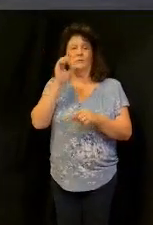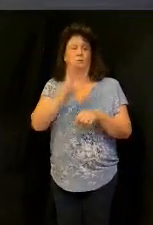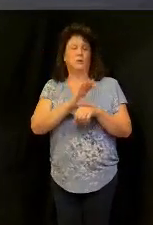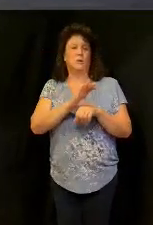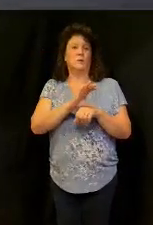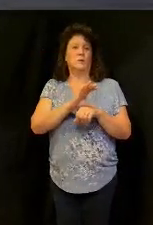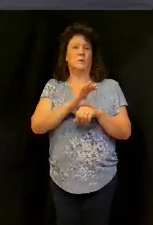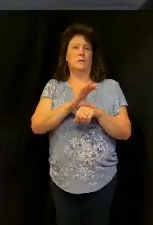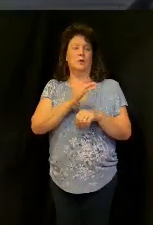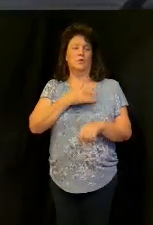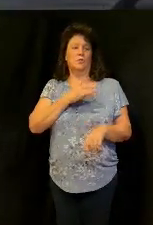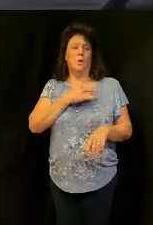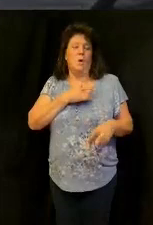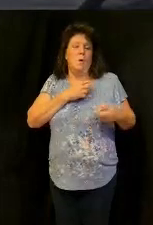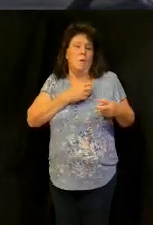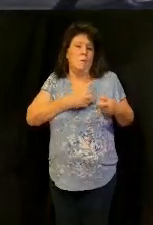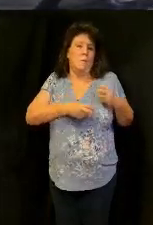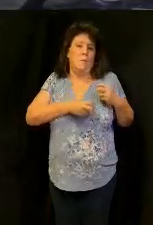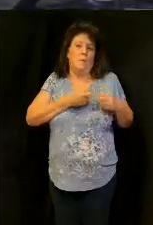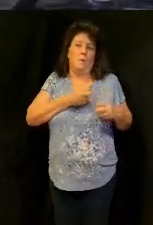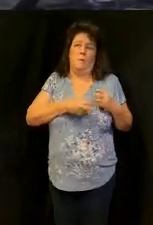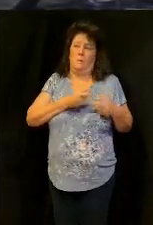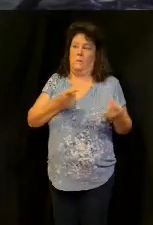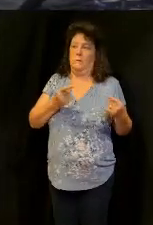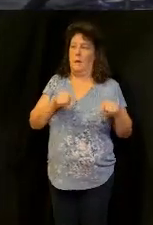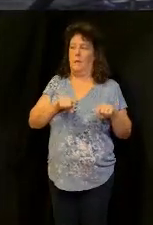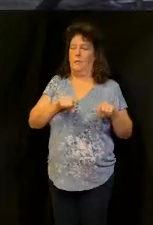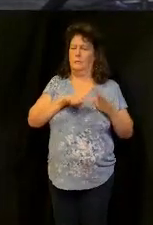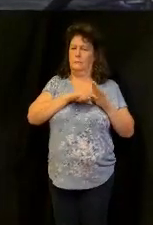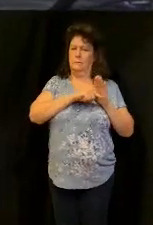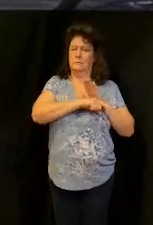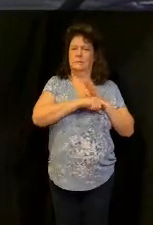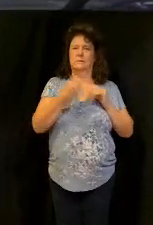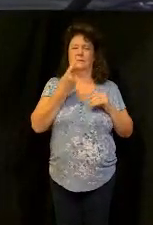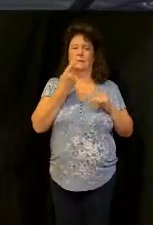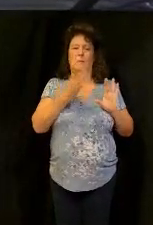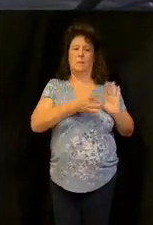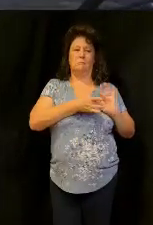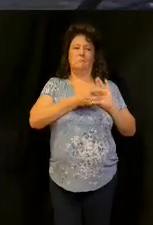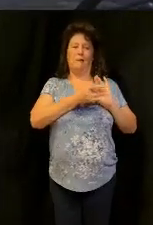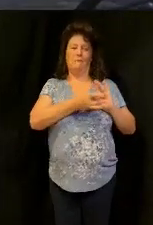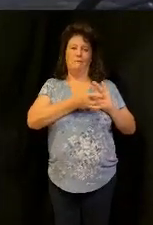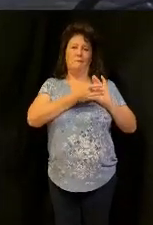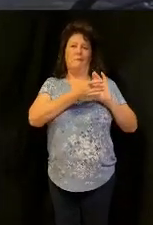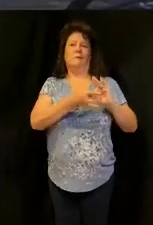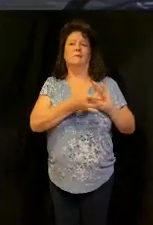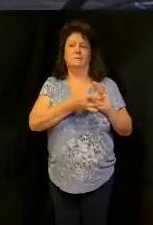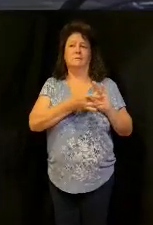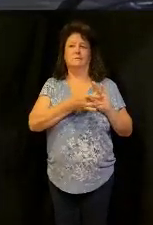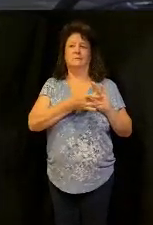it is it's a heart issue that's going on there's something going on at the heart level